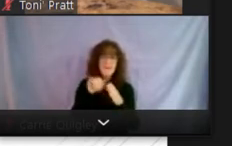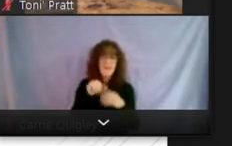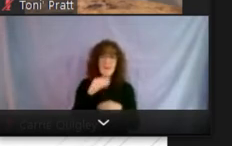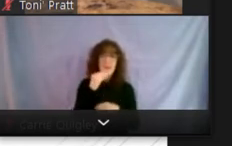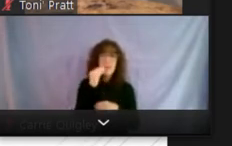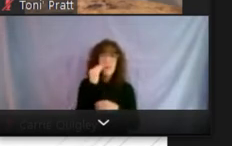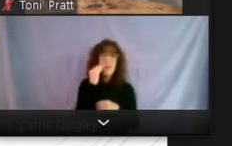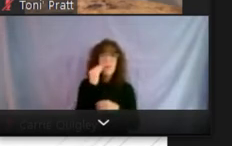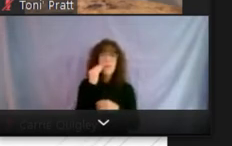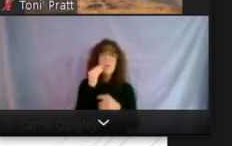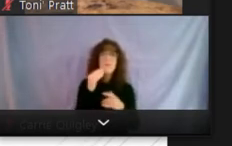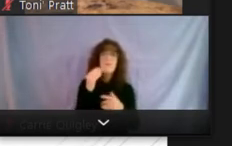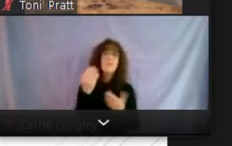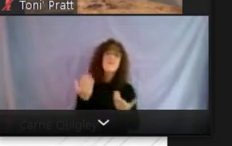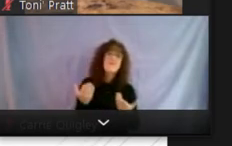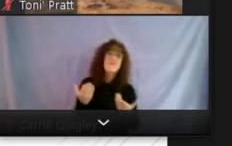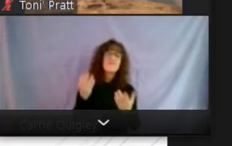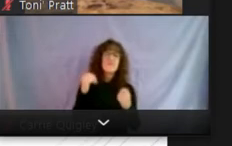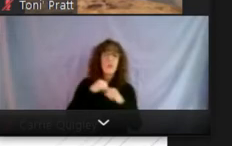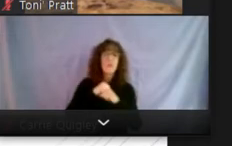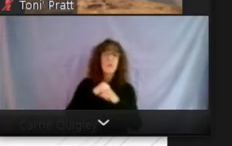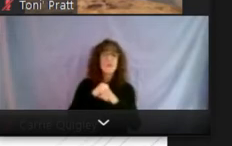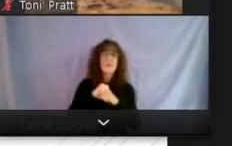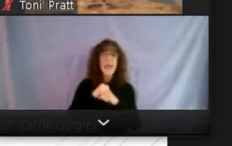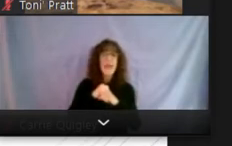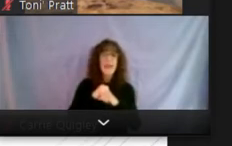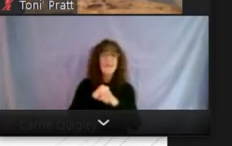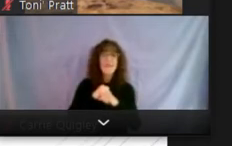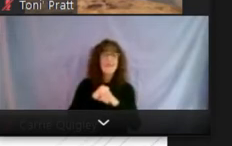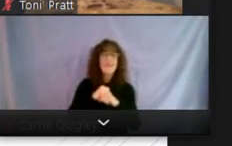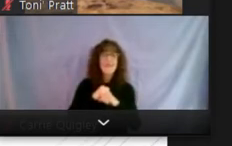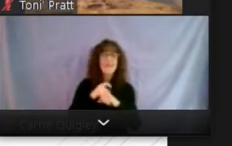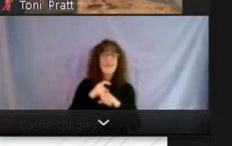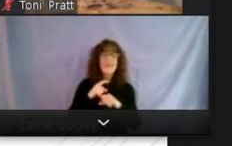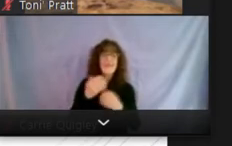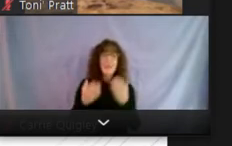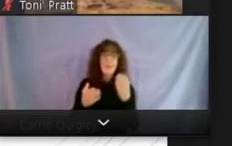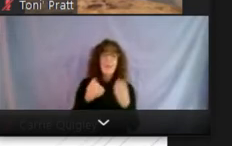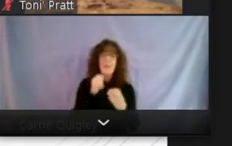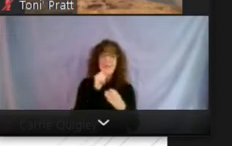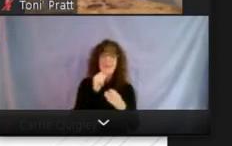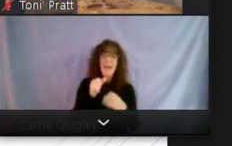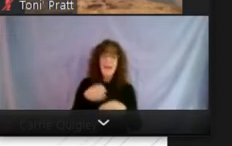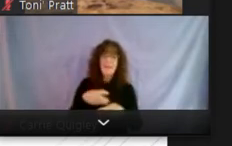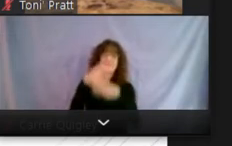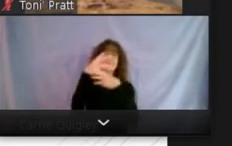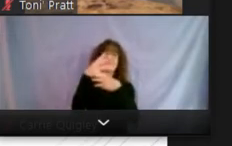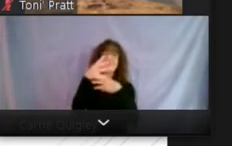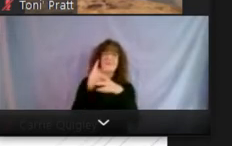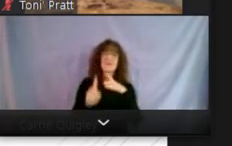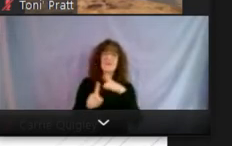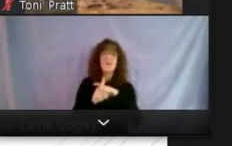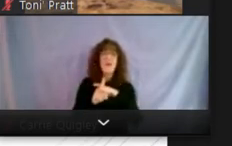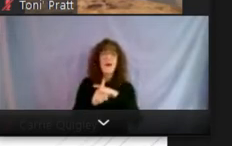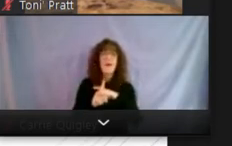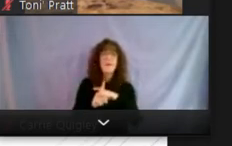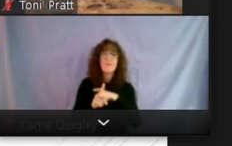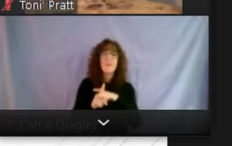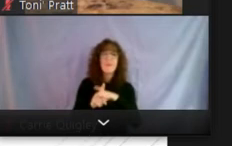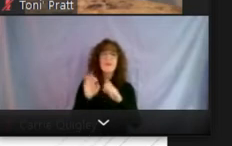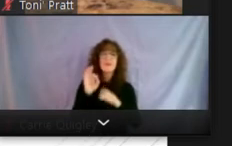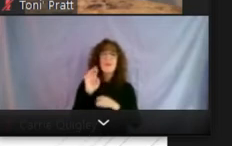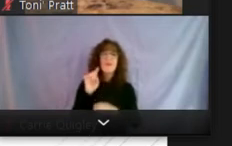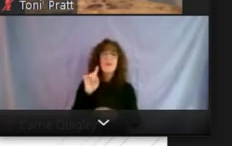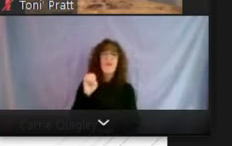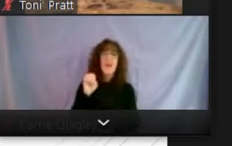it, it could be protected. Uh, you just won't, it won't, it may not come up. And so Freddie Mac and Fannie may also come out with